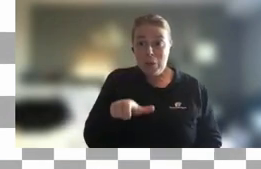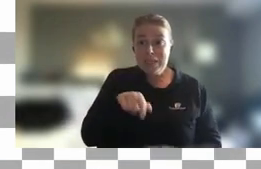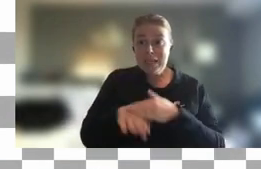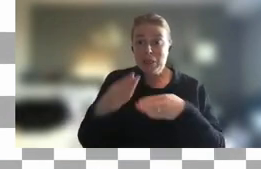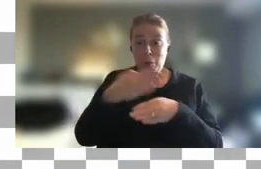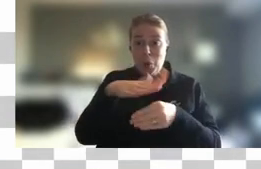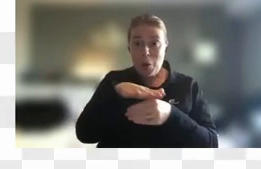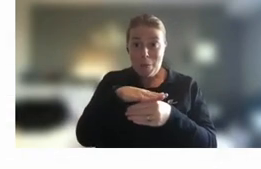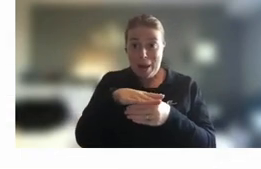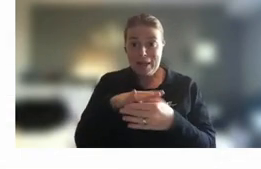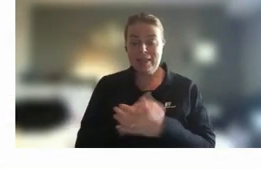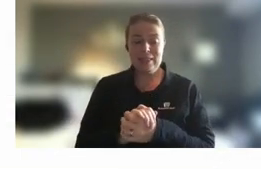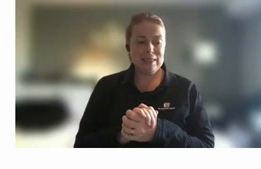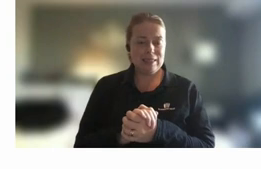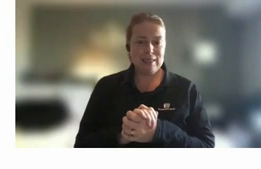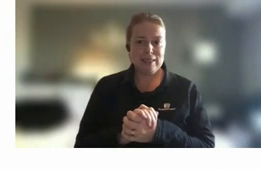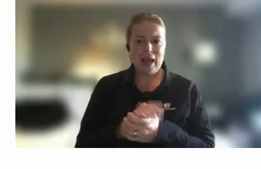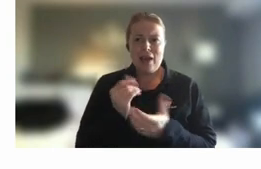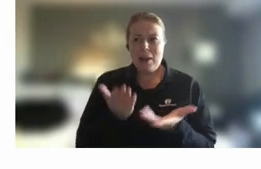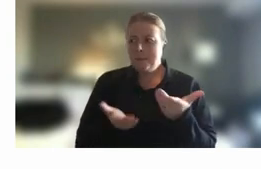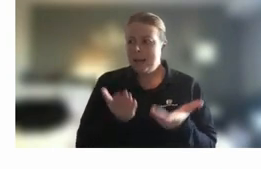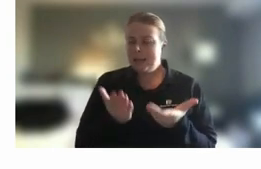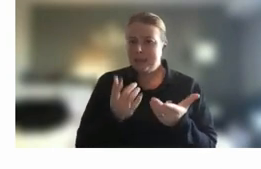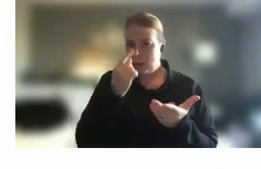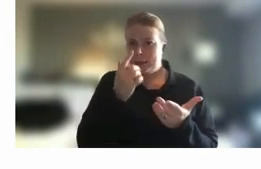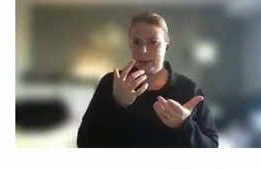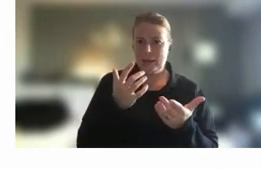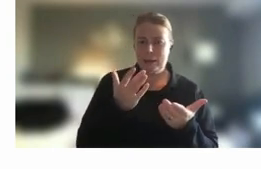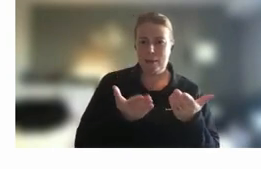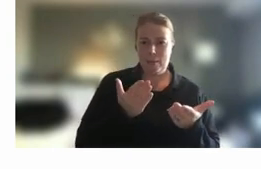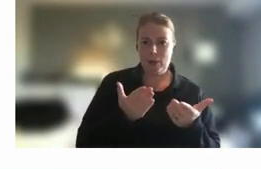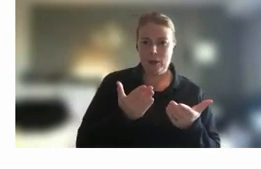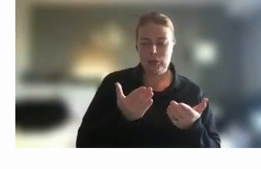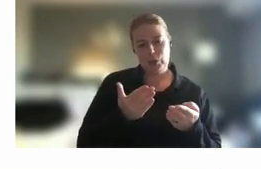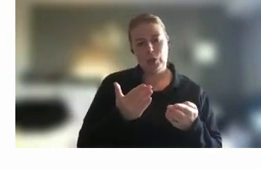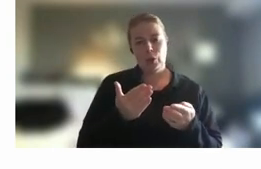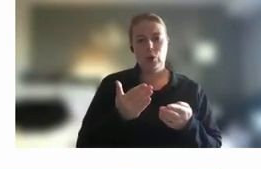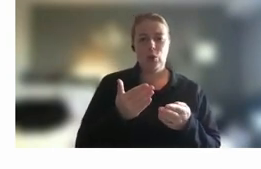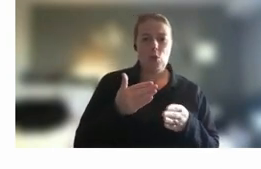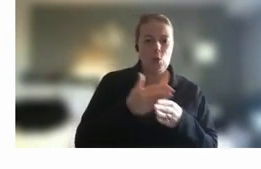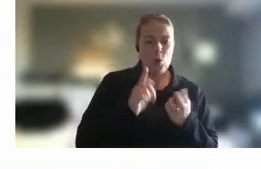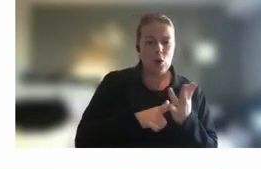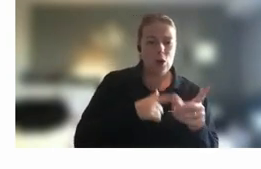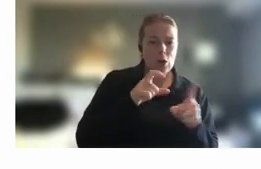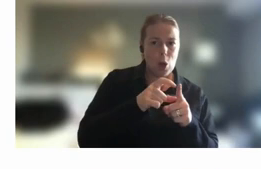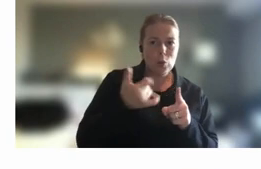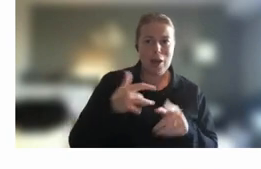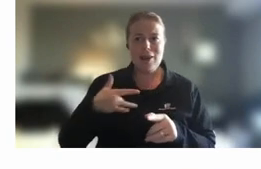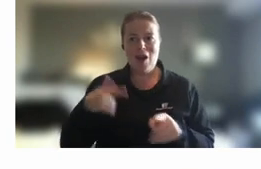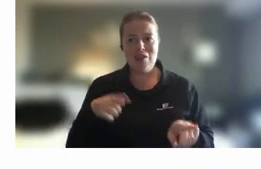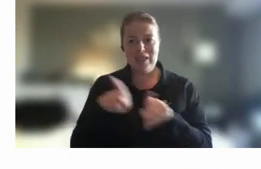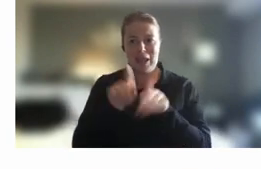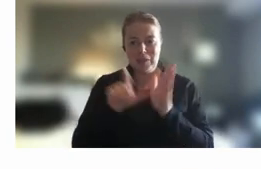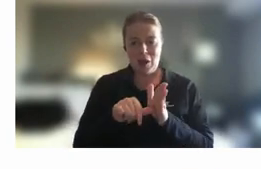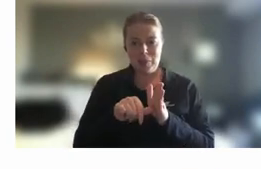having that kind of balance so I can manage the workload and um and life load at the same time so um as I said it's it's